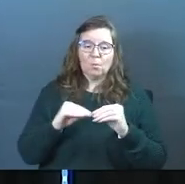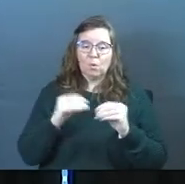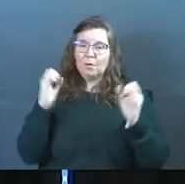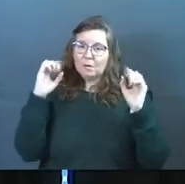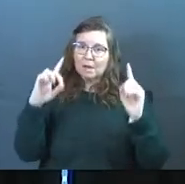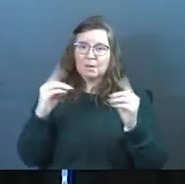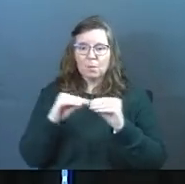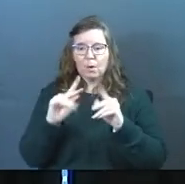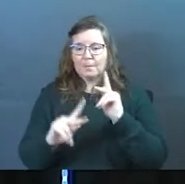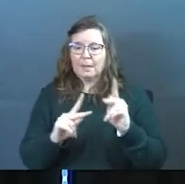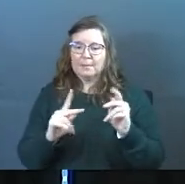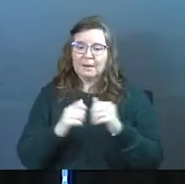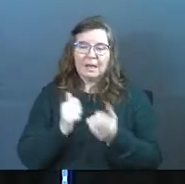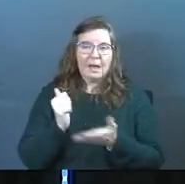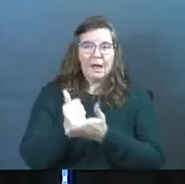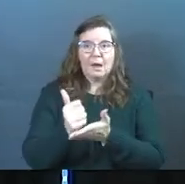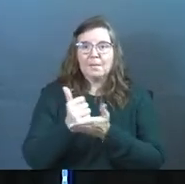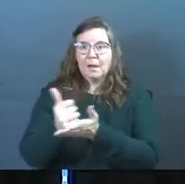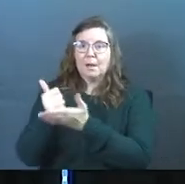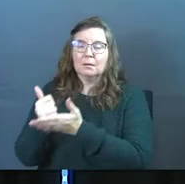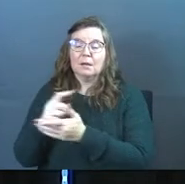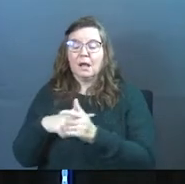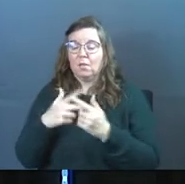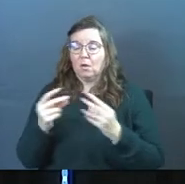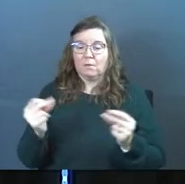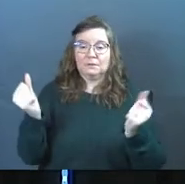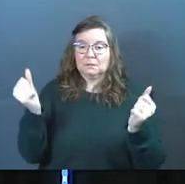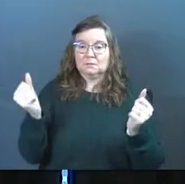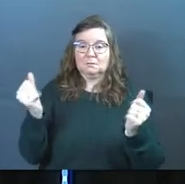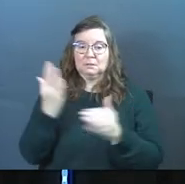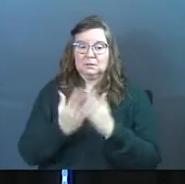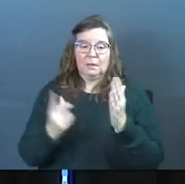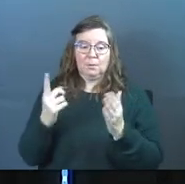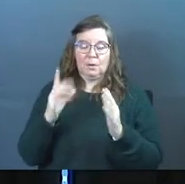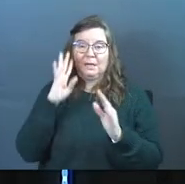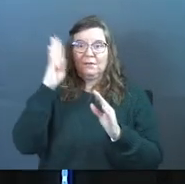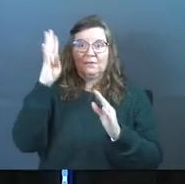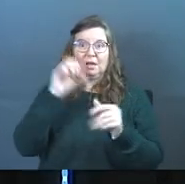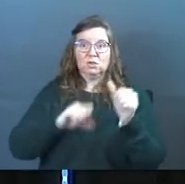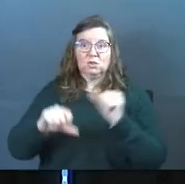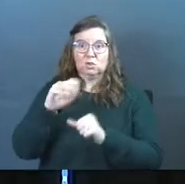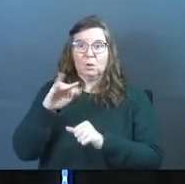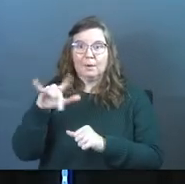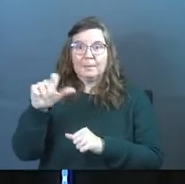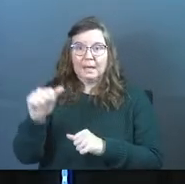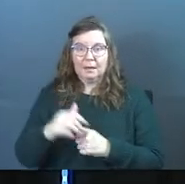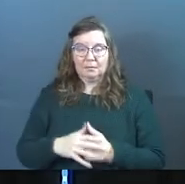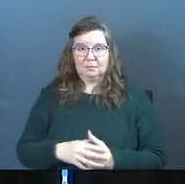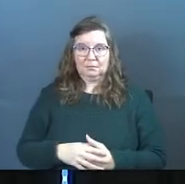getting more educated, more people are getting help. And then all of a sudden somebody invents social media